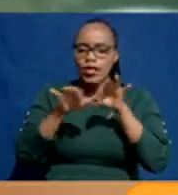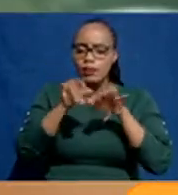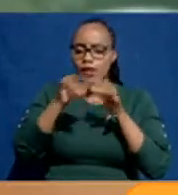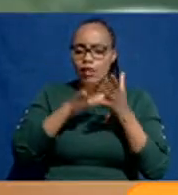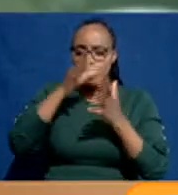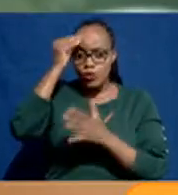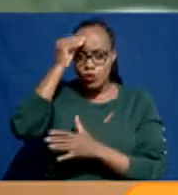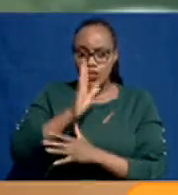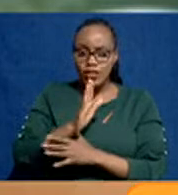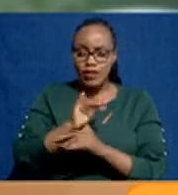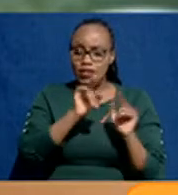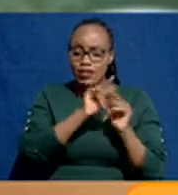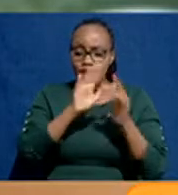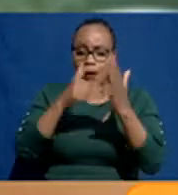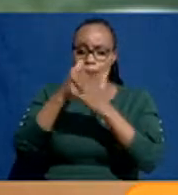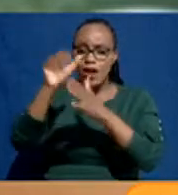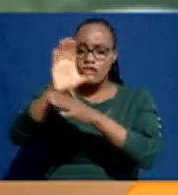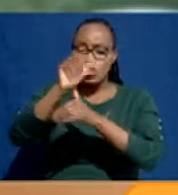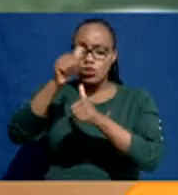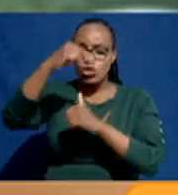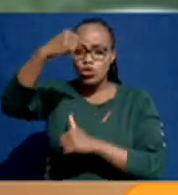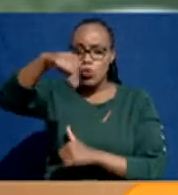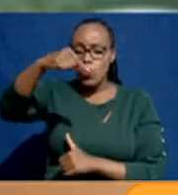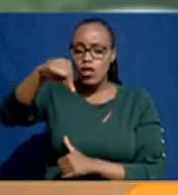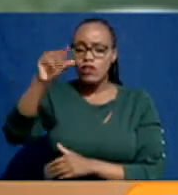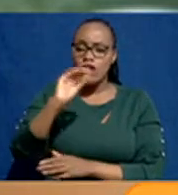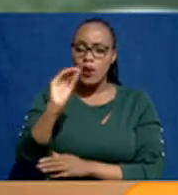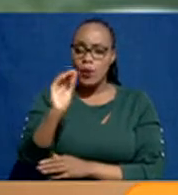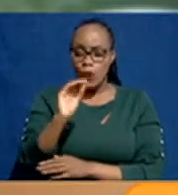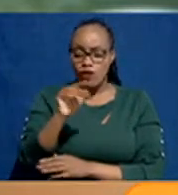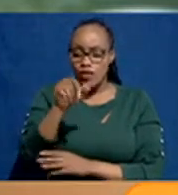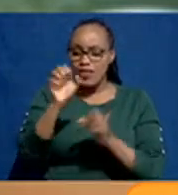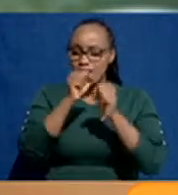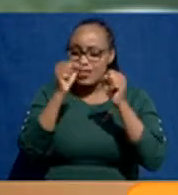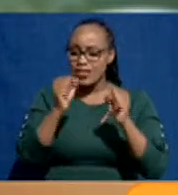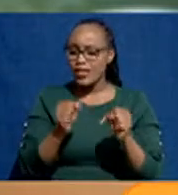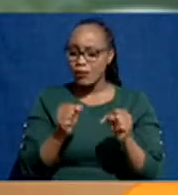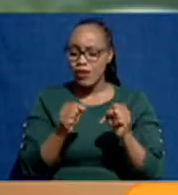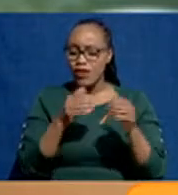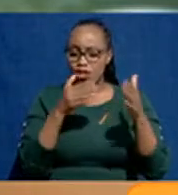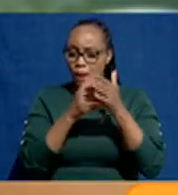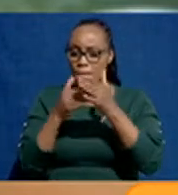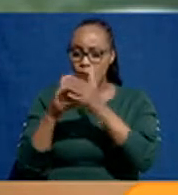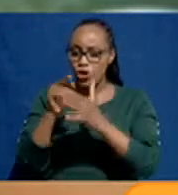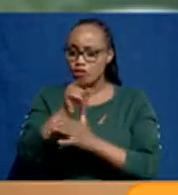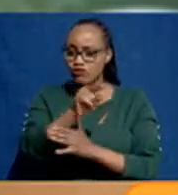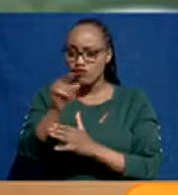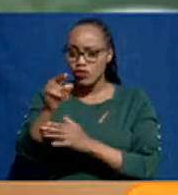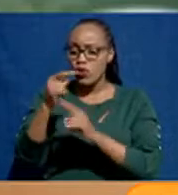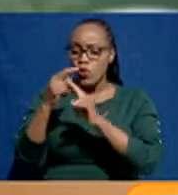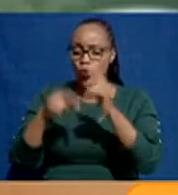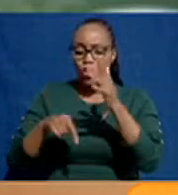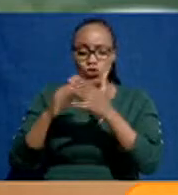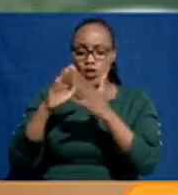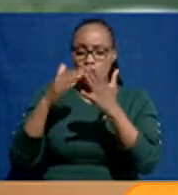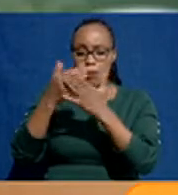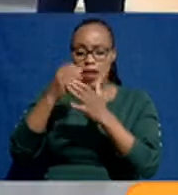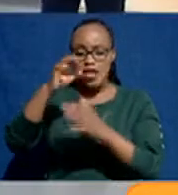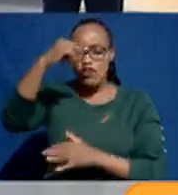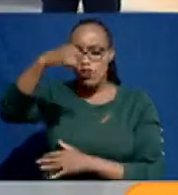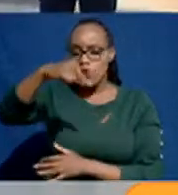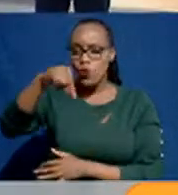student is actually applying for courses they do not qualify for? Doesn't the system sort of lock you out of what you're applying if you don't qualify?